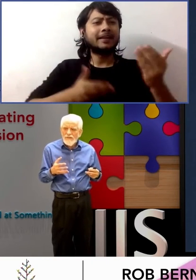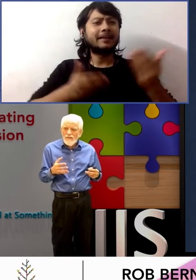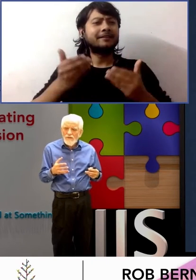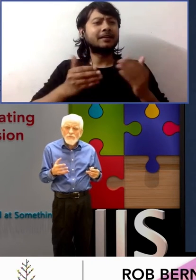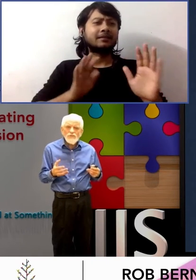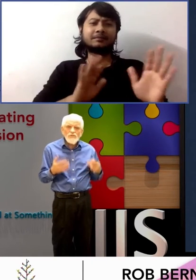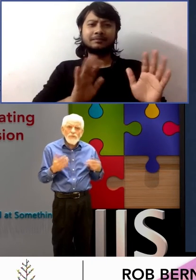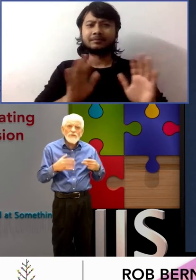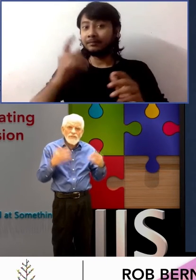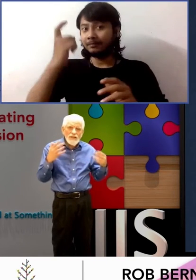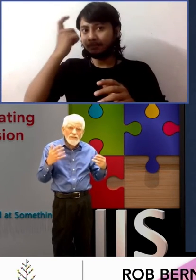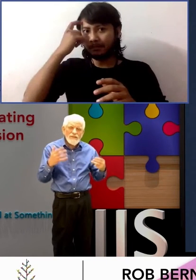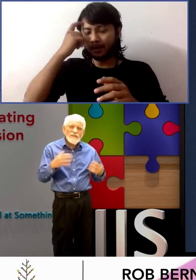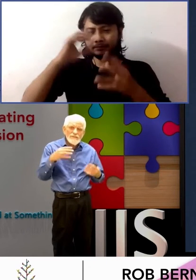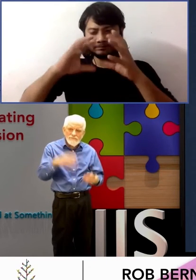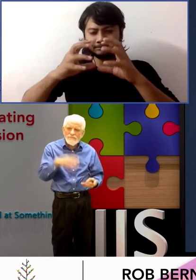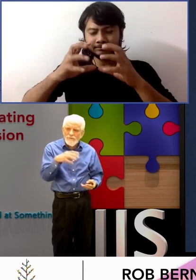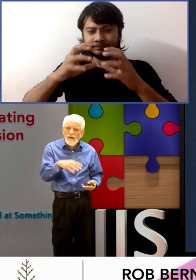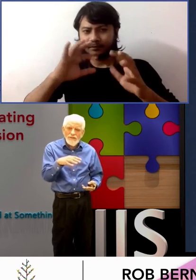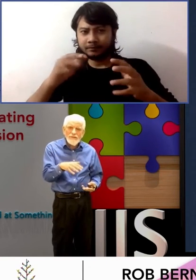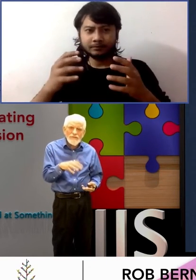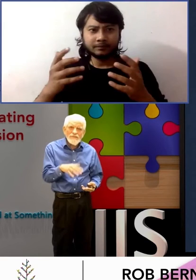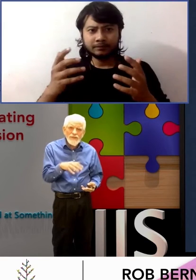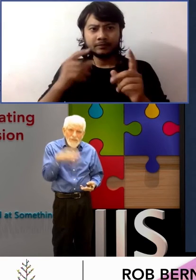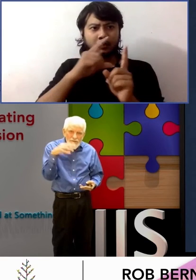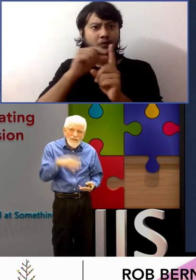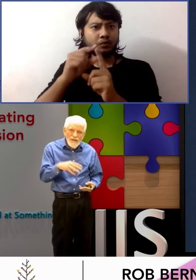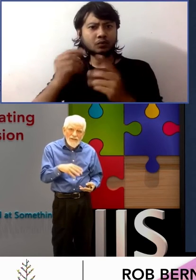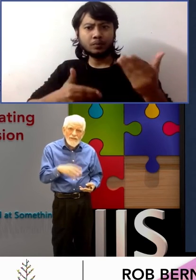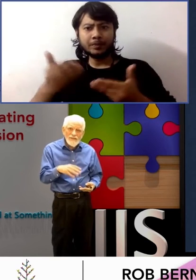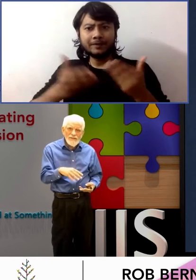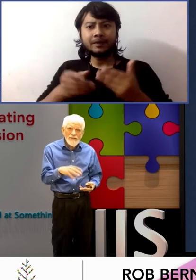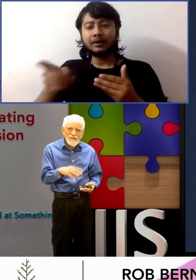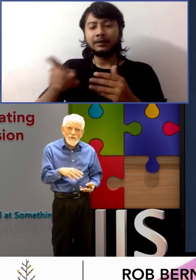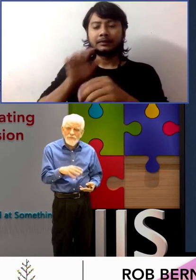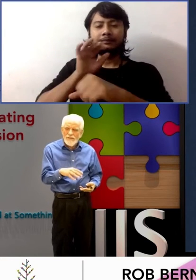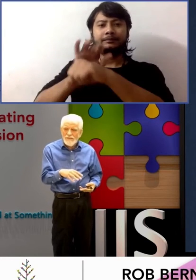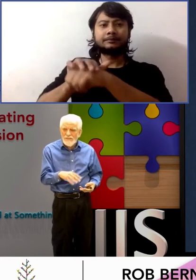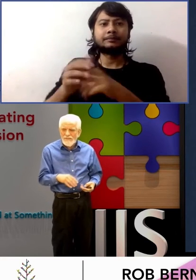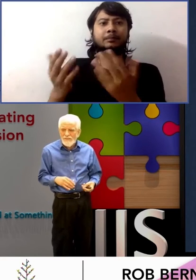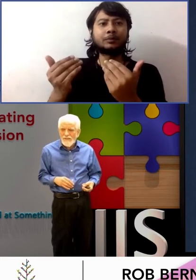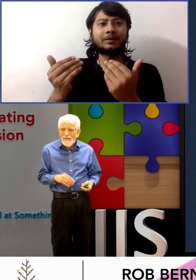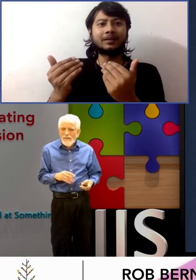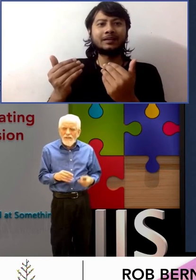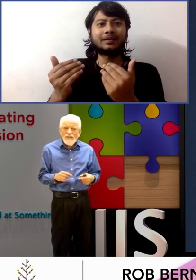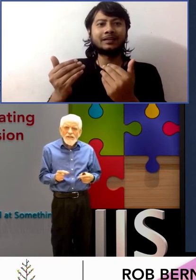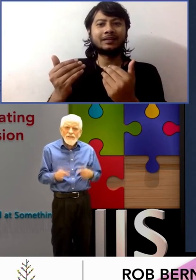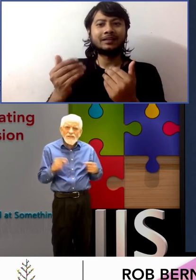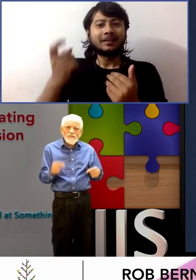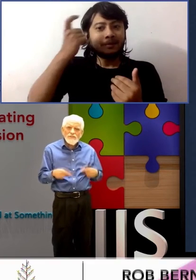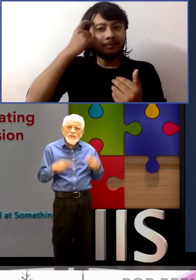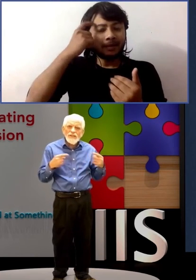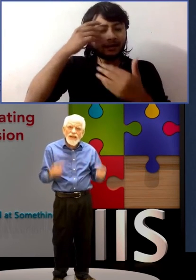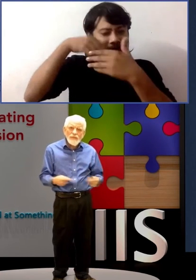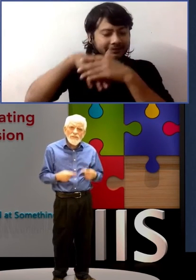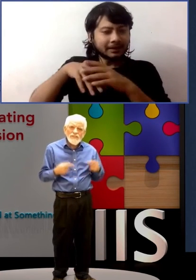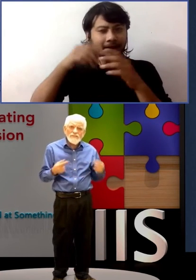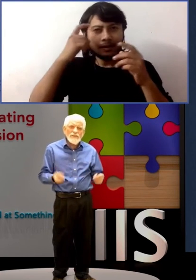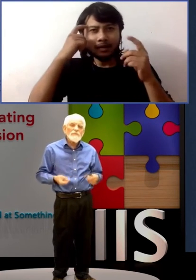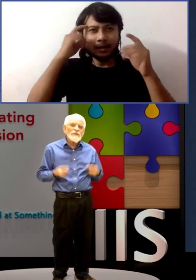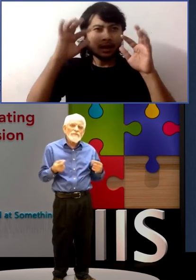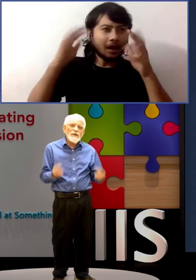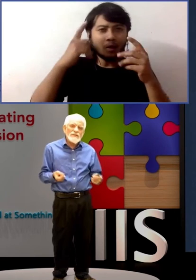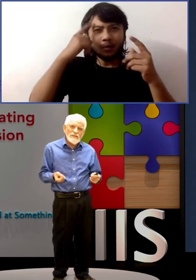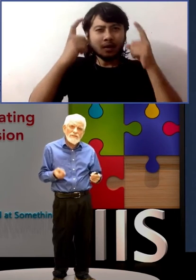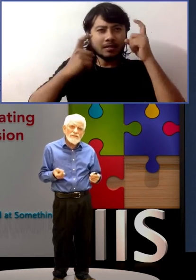which represent, what? The underlying thought processes. And then it looks for gaps in the